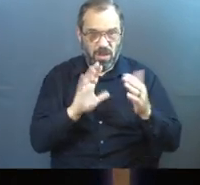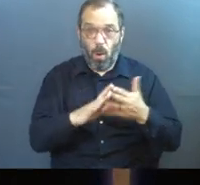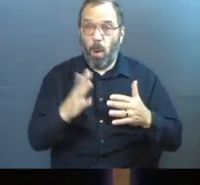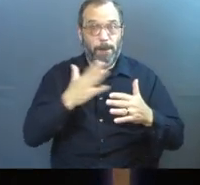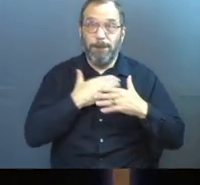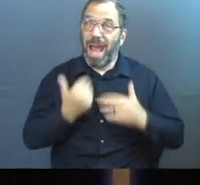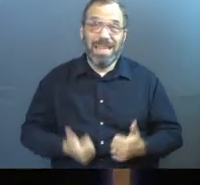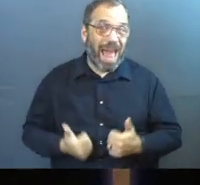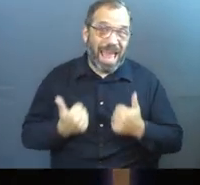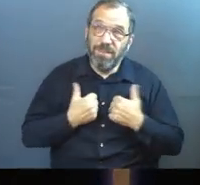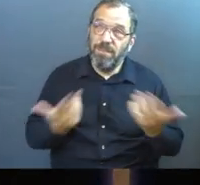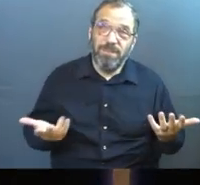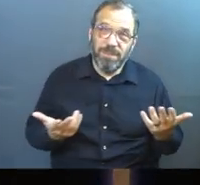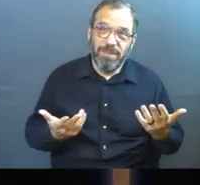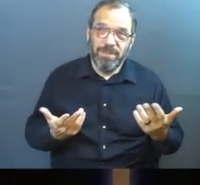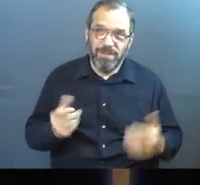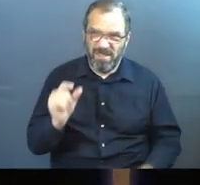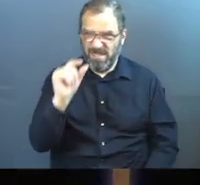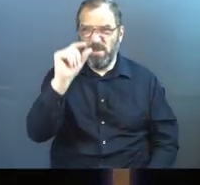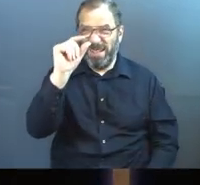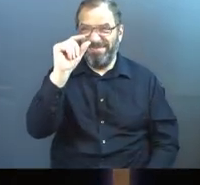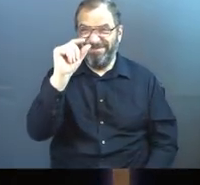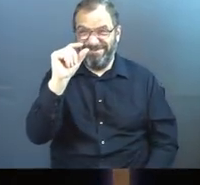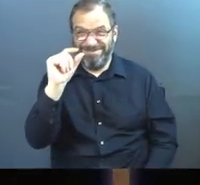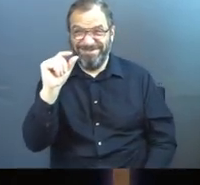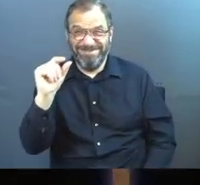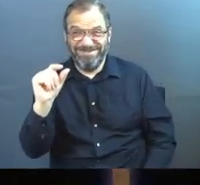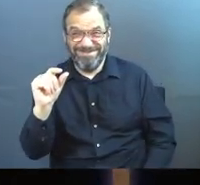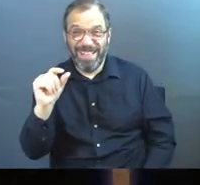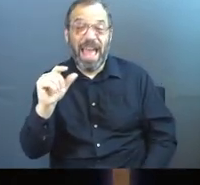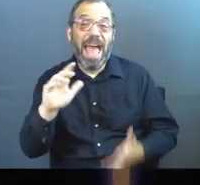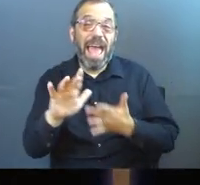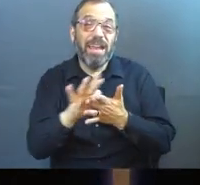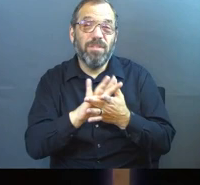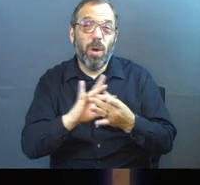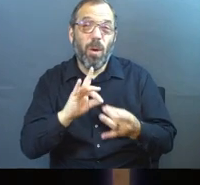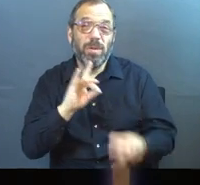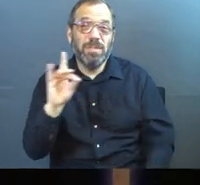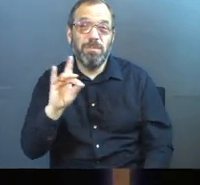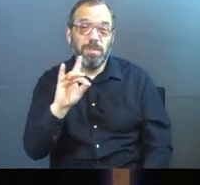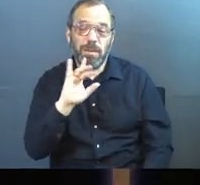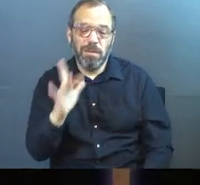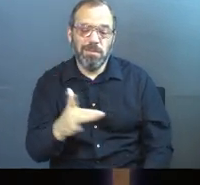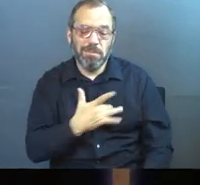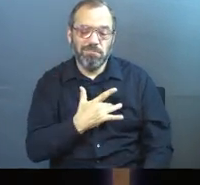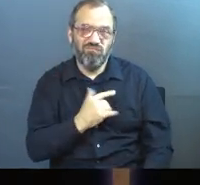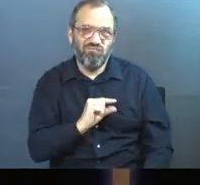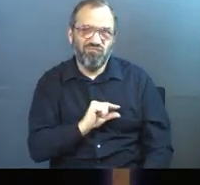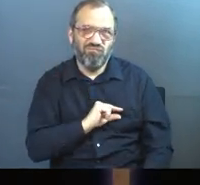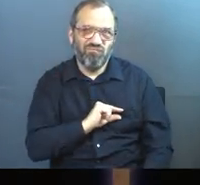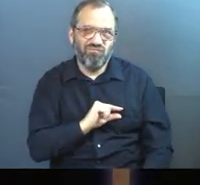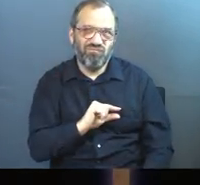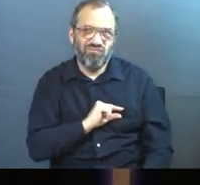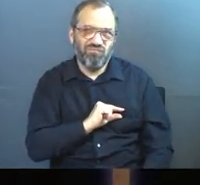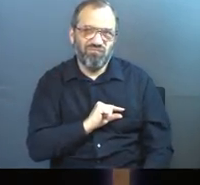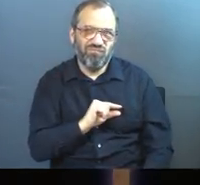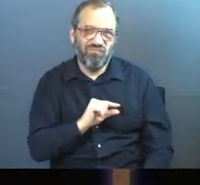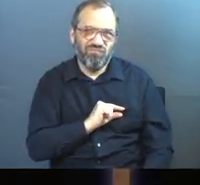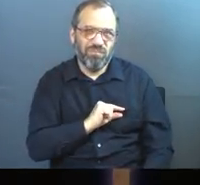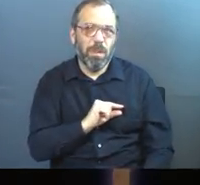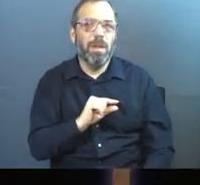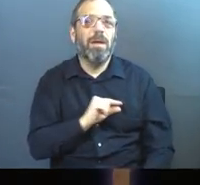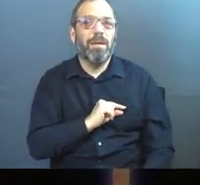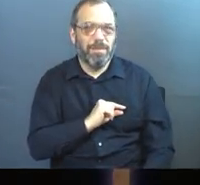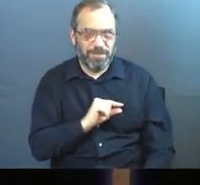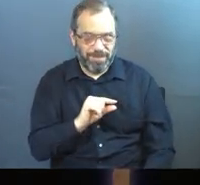like my life. Just a bit. And if the Holy Spirit is starting to speak that stuff to you, and you're hearing him, then